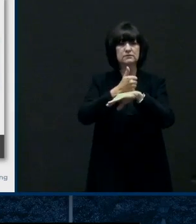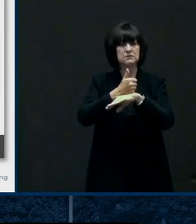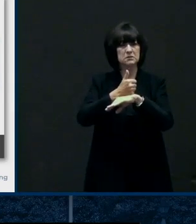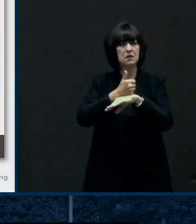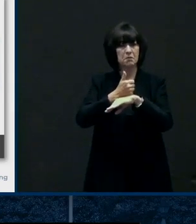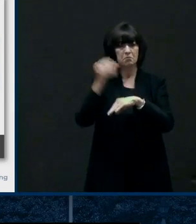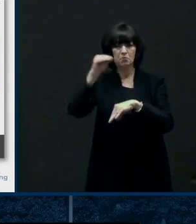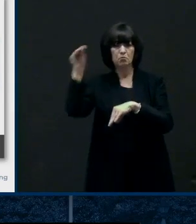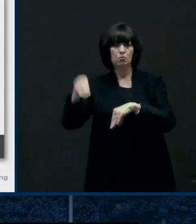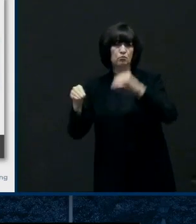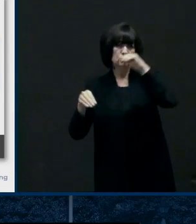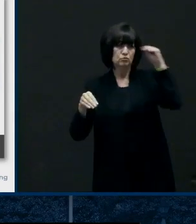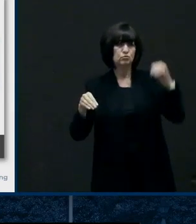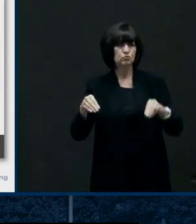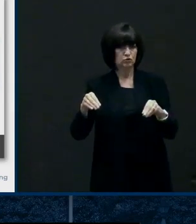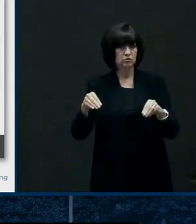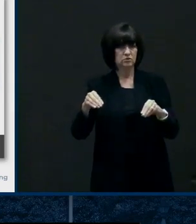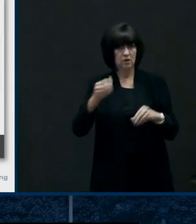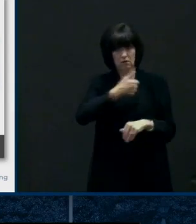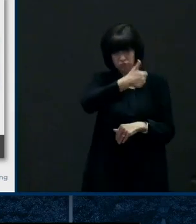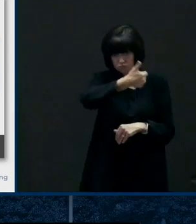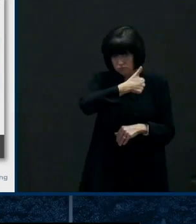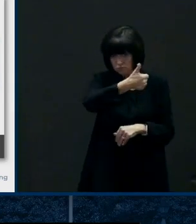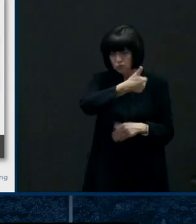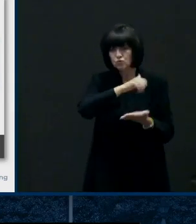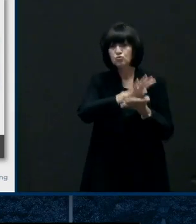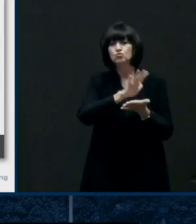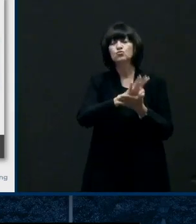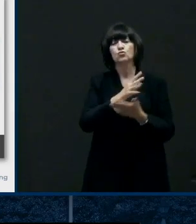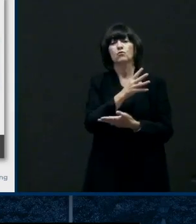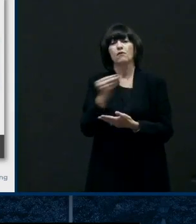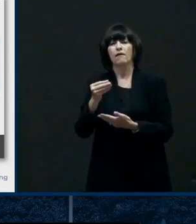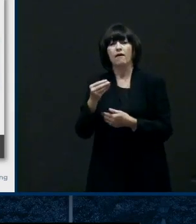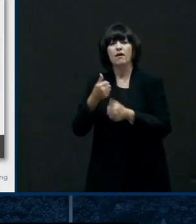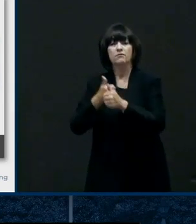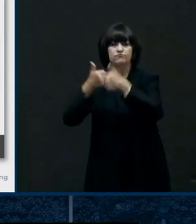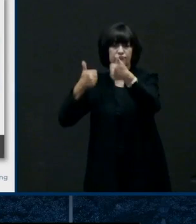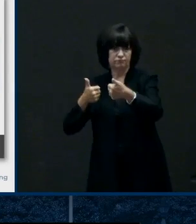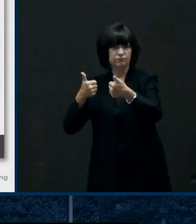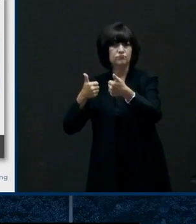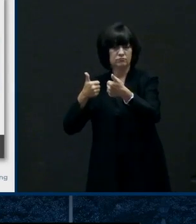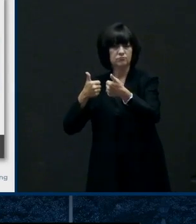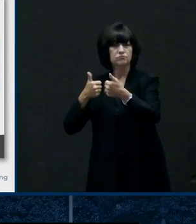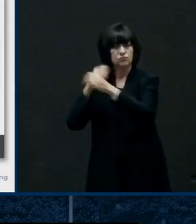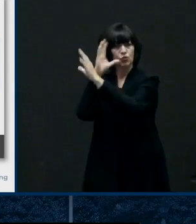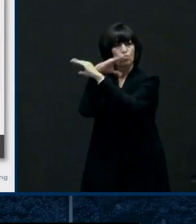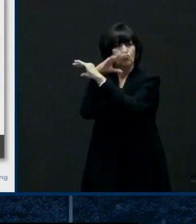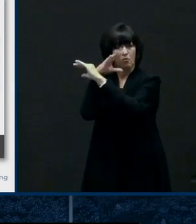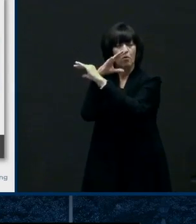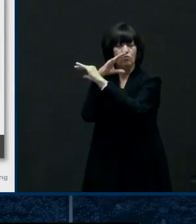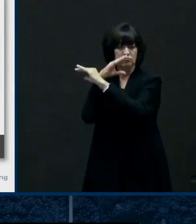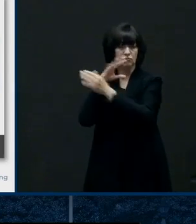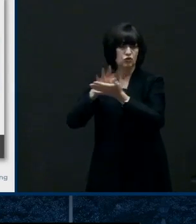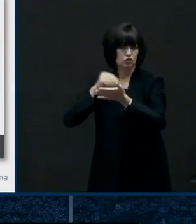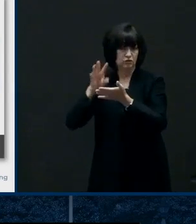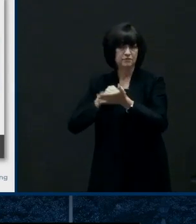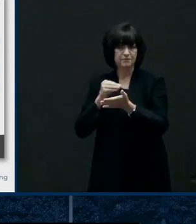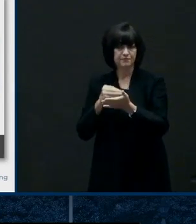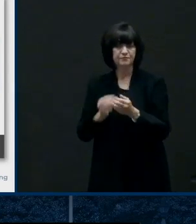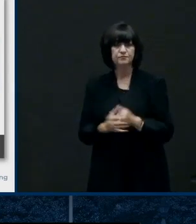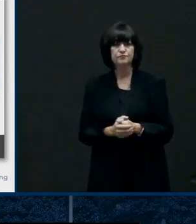and in-person instruction with uh family choice most of the districts are continuing to work